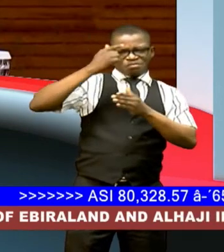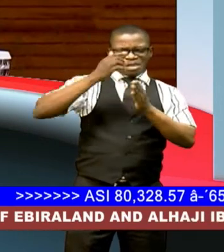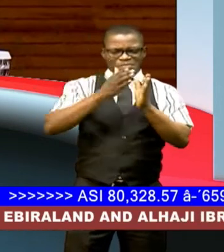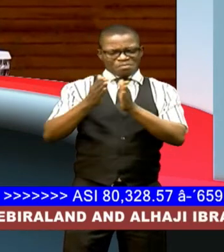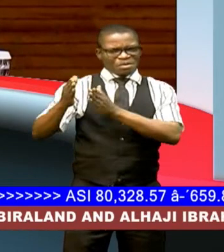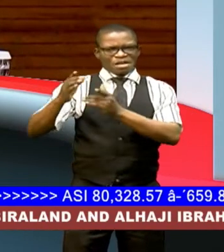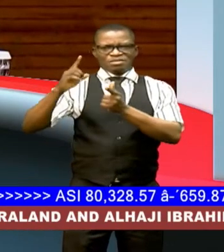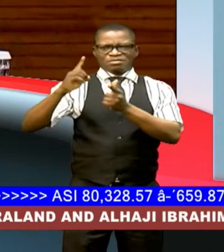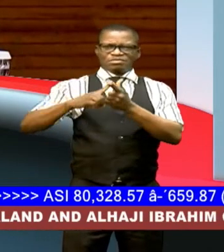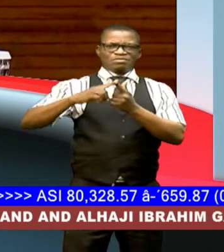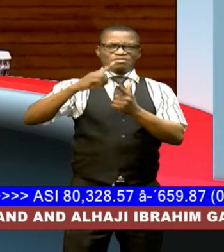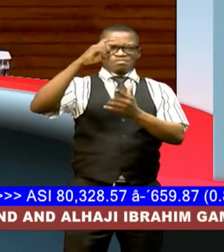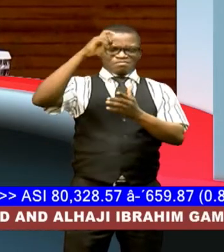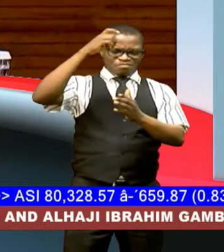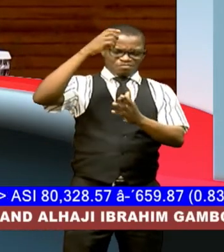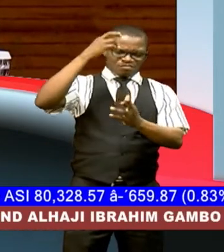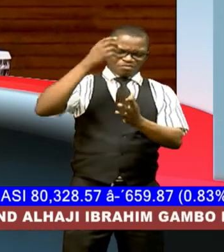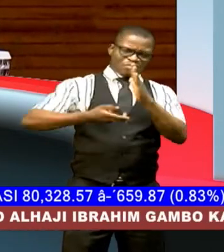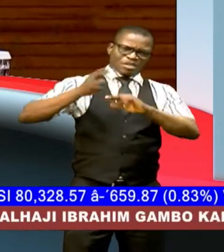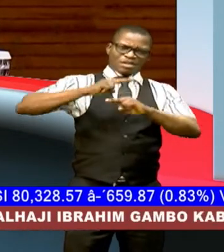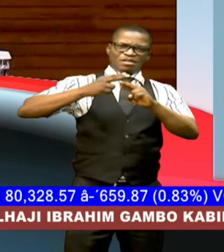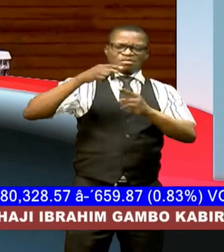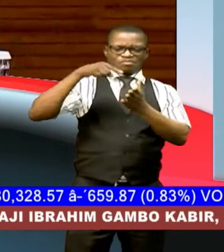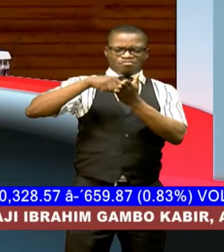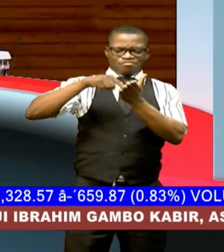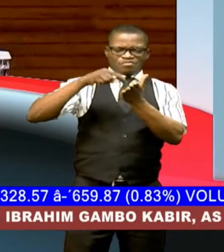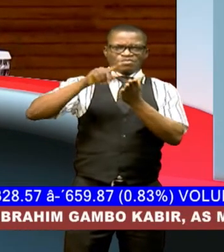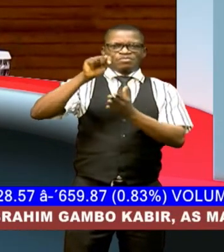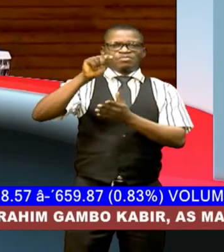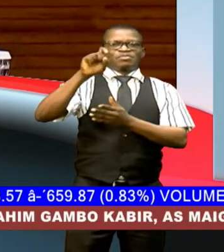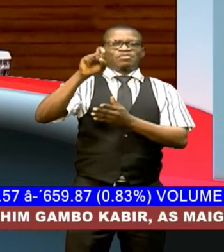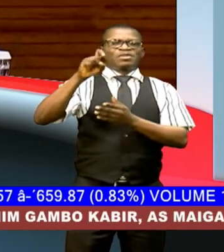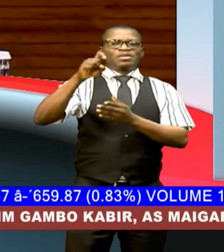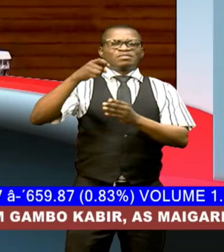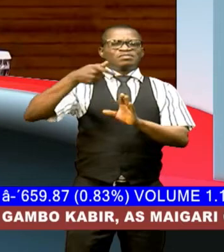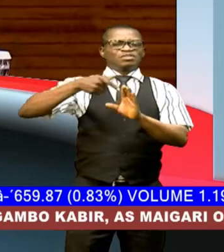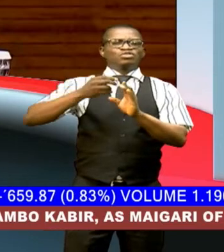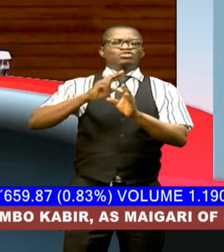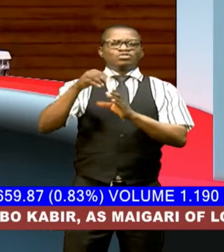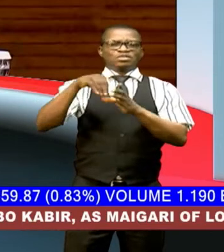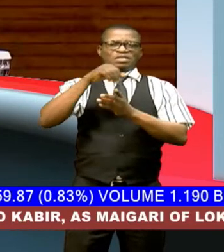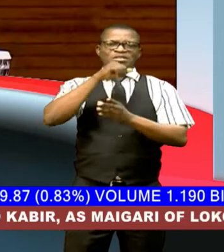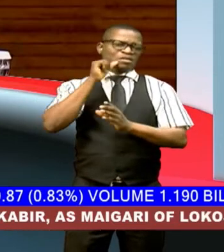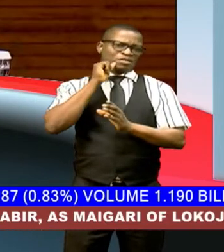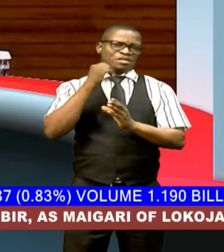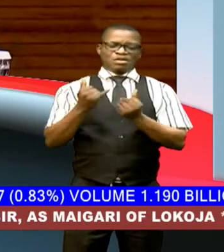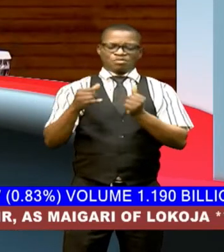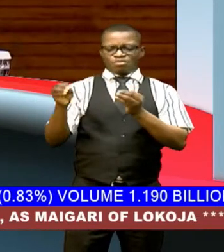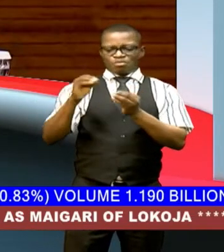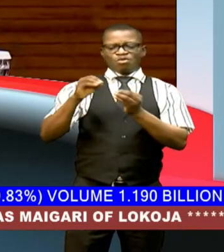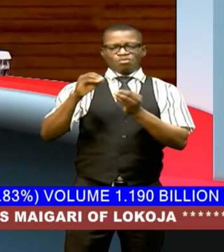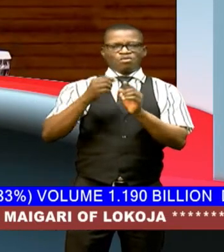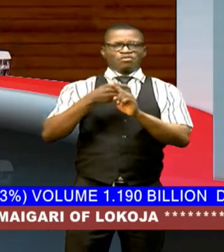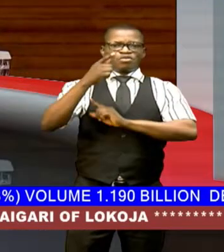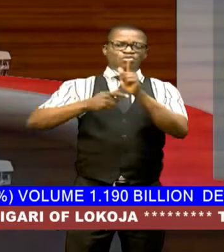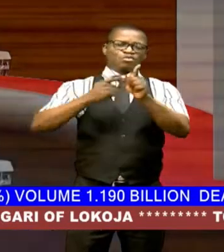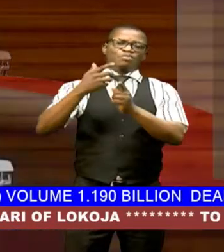to scrap tax breaks on diesel used in agriculture comfort fashion brings more from the global scene